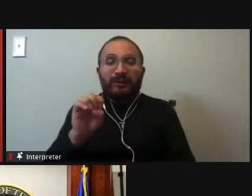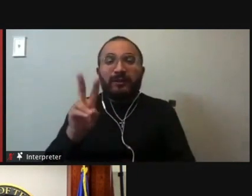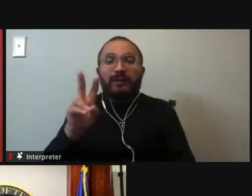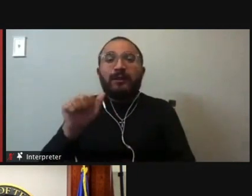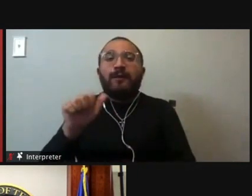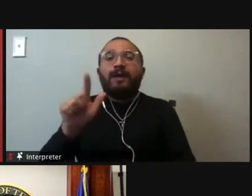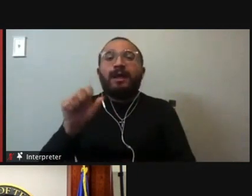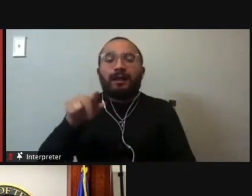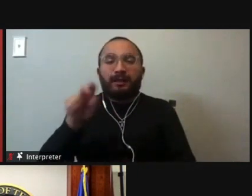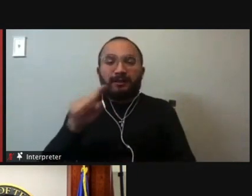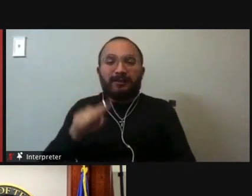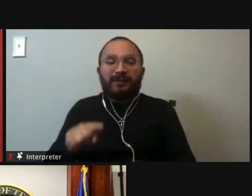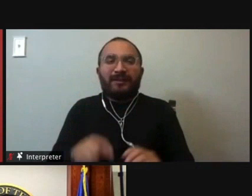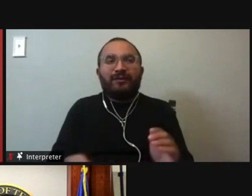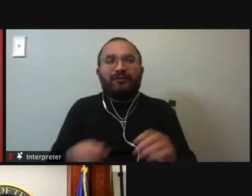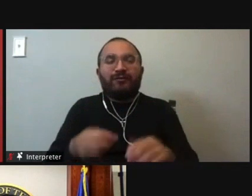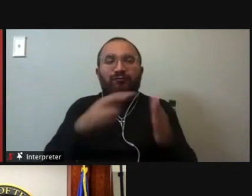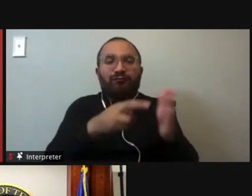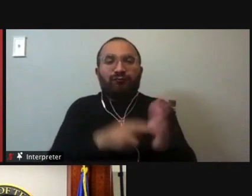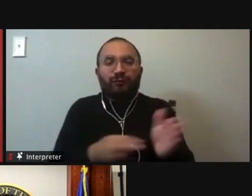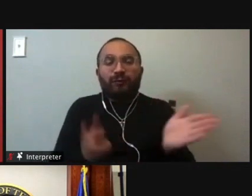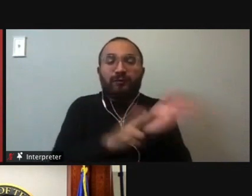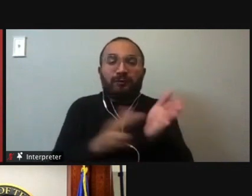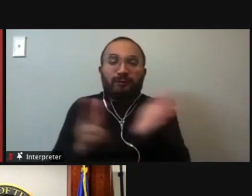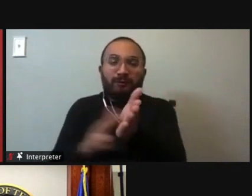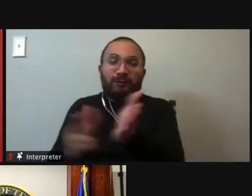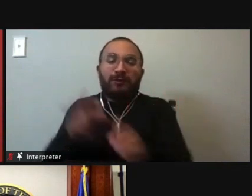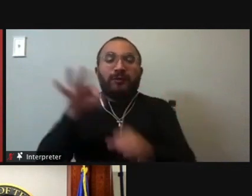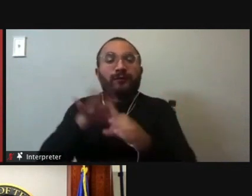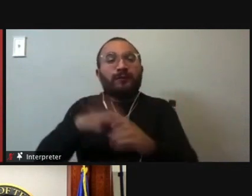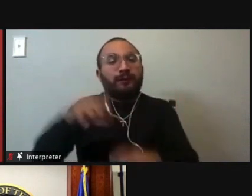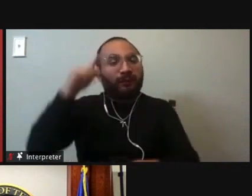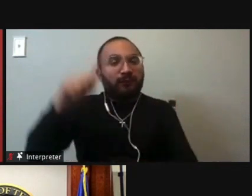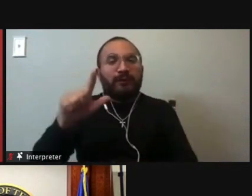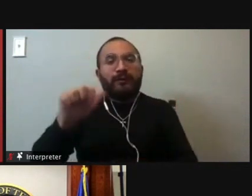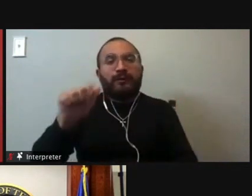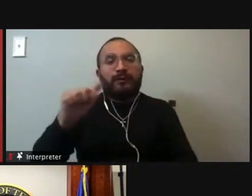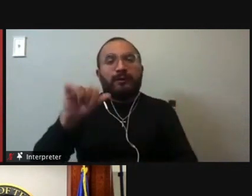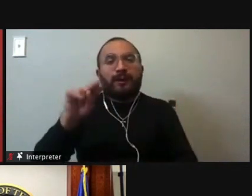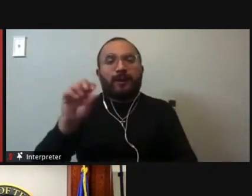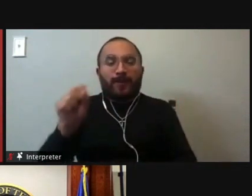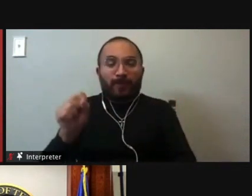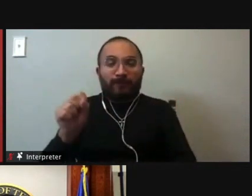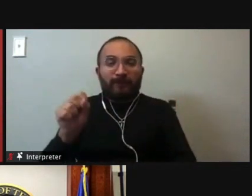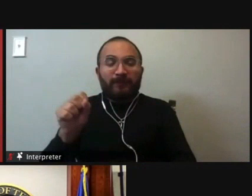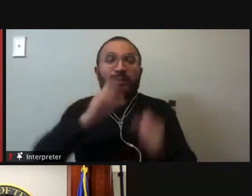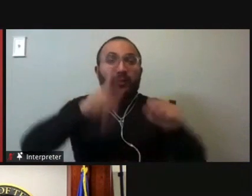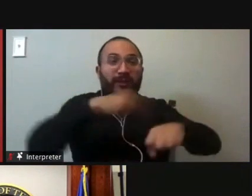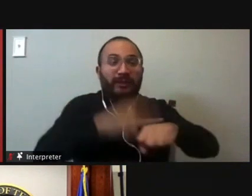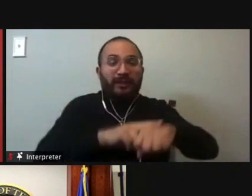registered Hispanics, formed a voting bloc without which statewide and even national politicians